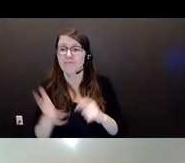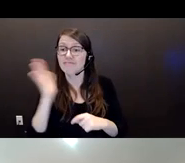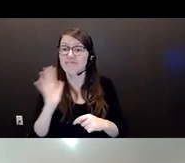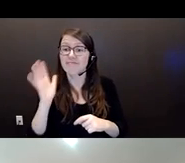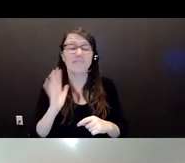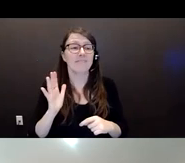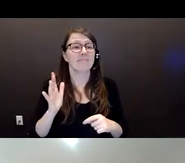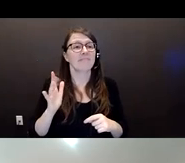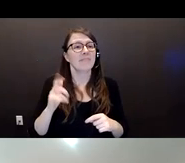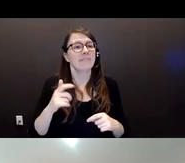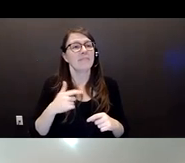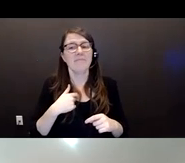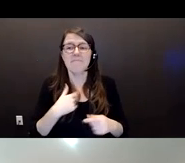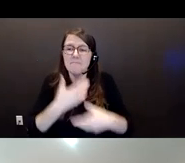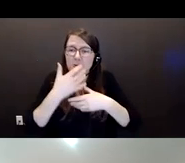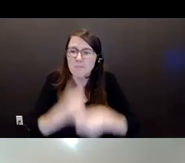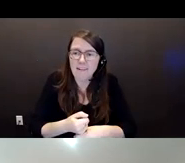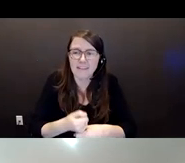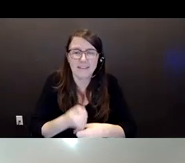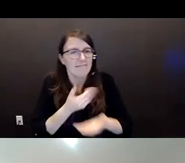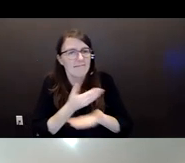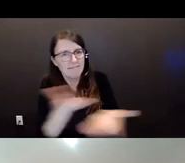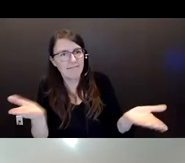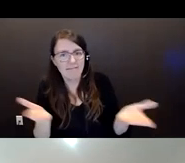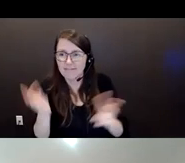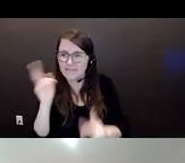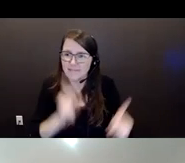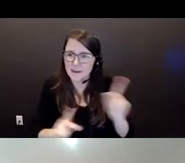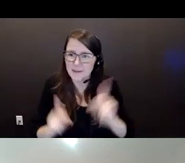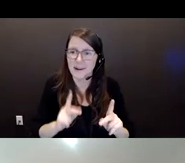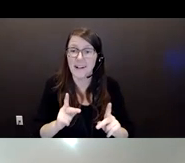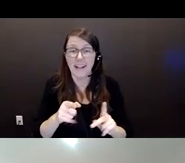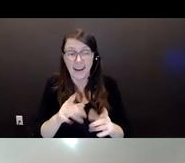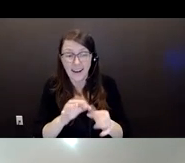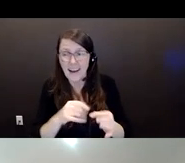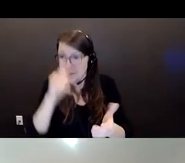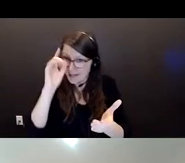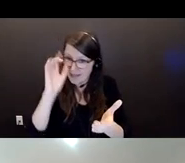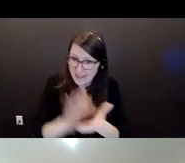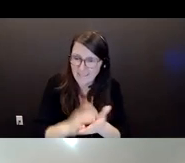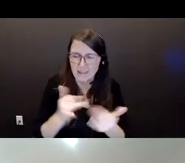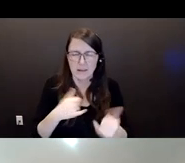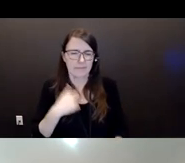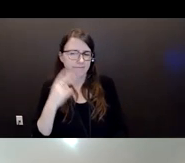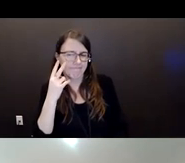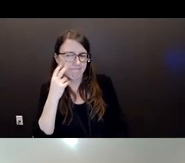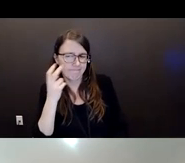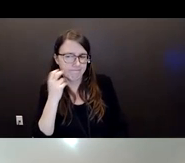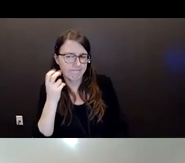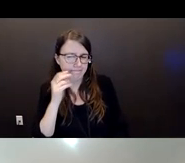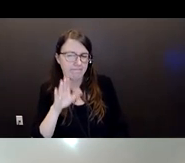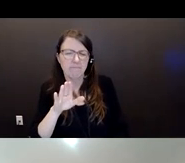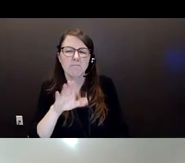taking everybody right at face value. I look into things now before I